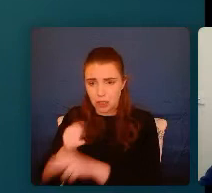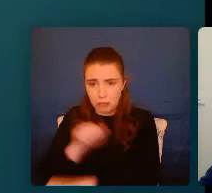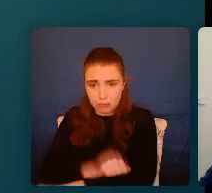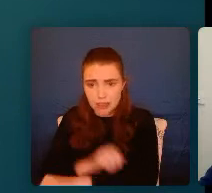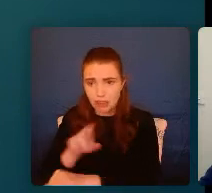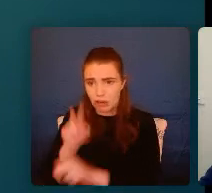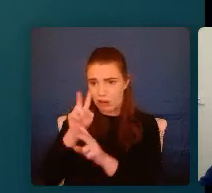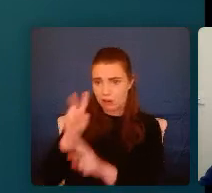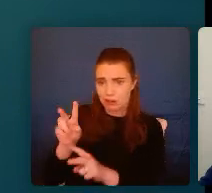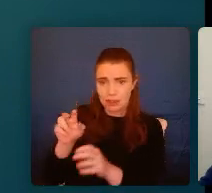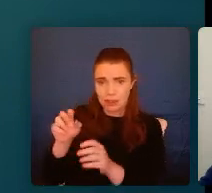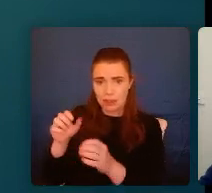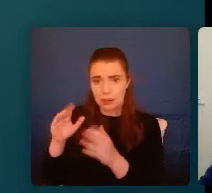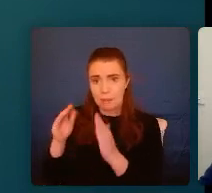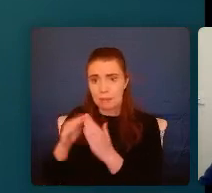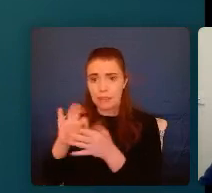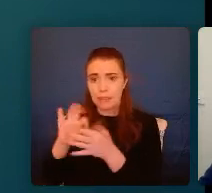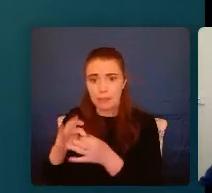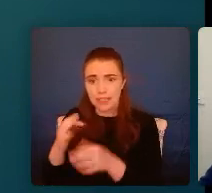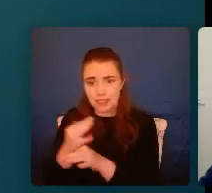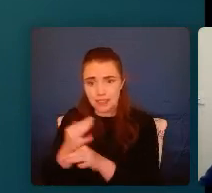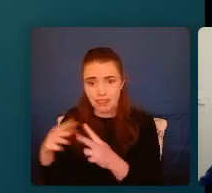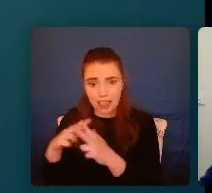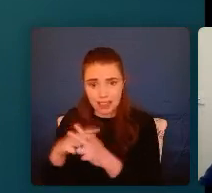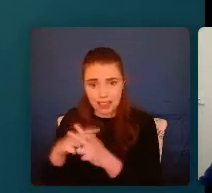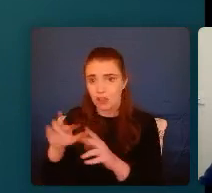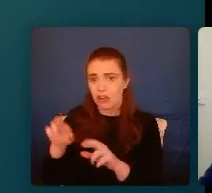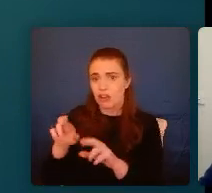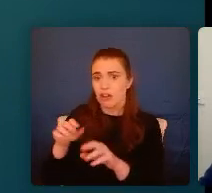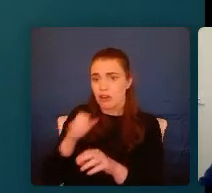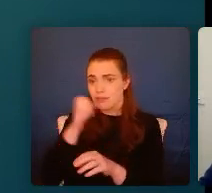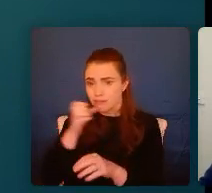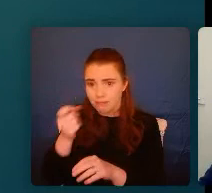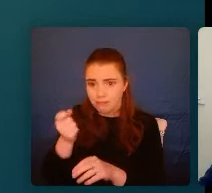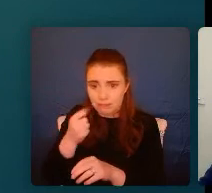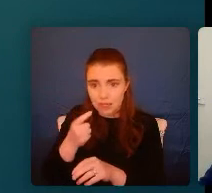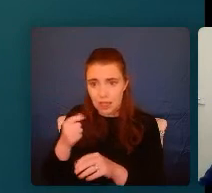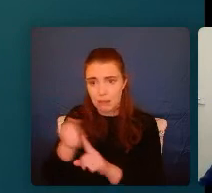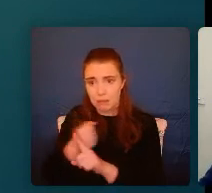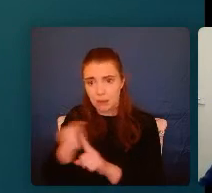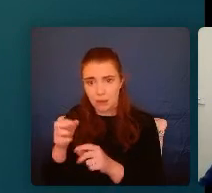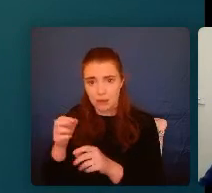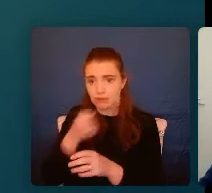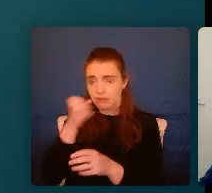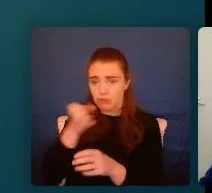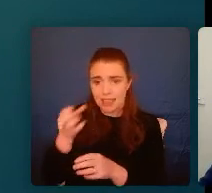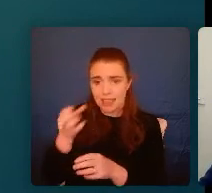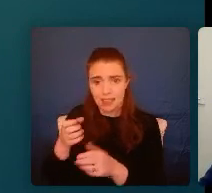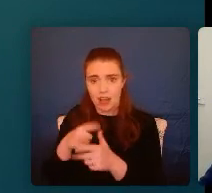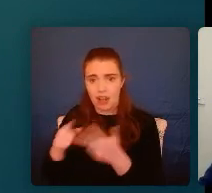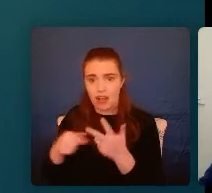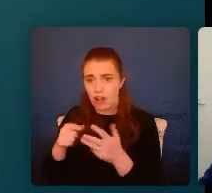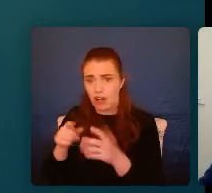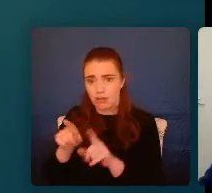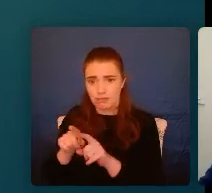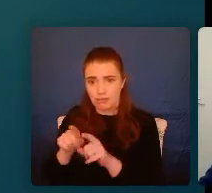domestic violence or substance abuse or a breakdown in a family relationship. And for many children, it's not about how they survive one of these, but it's how they survive,